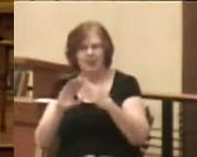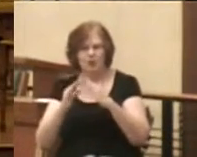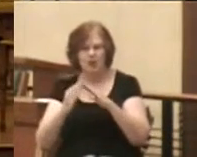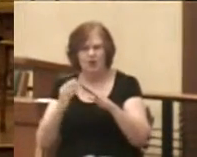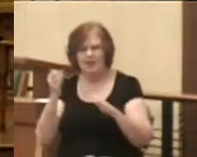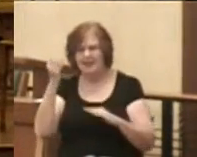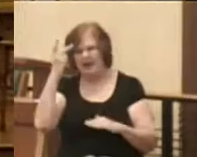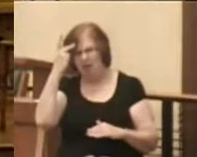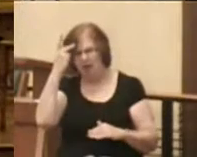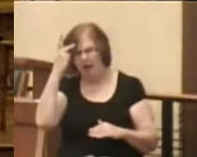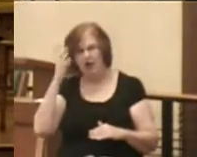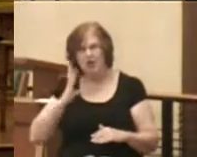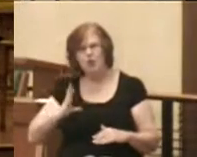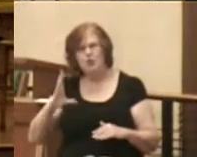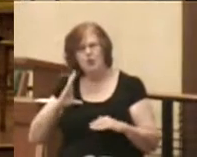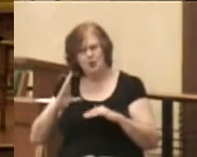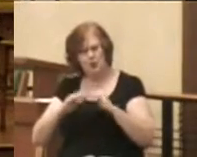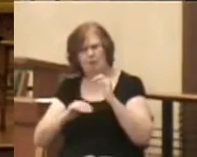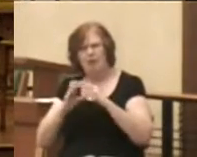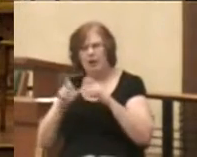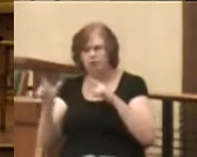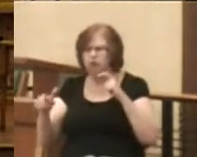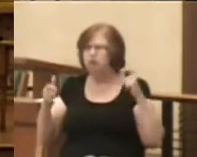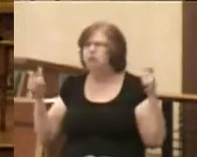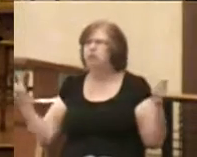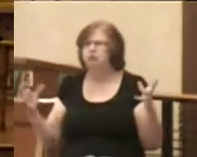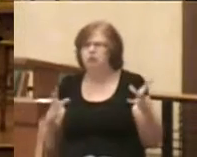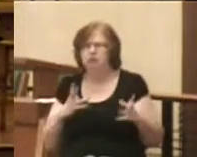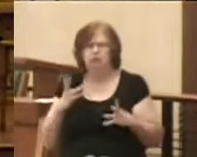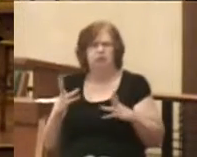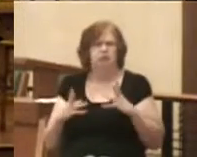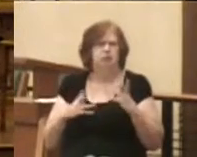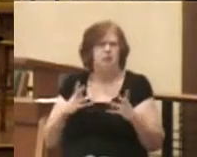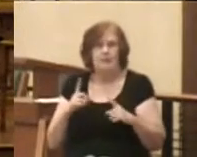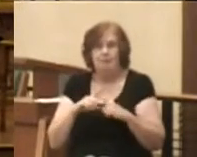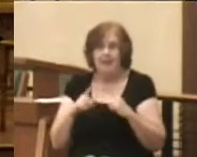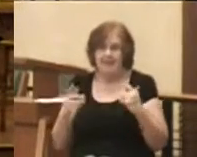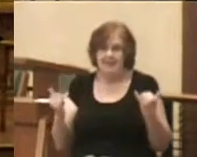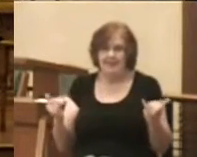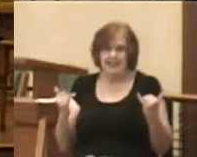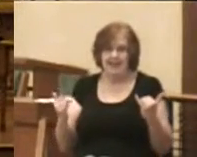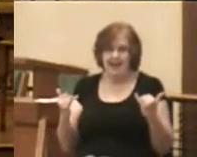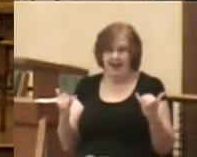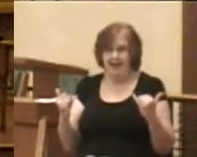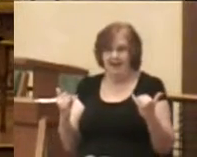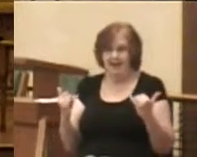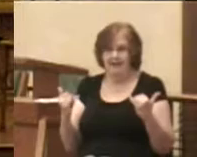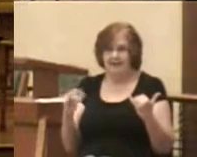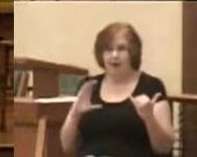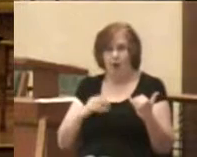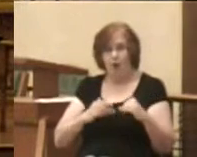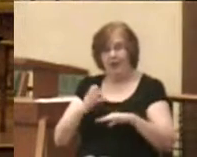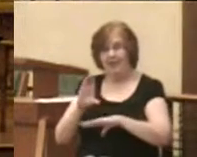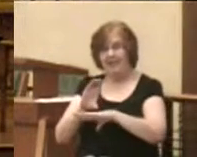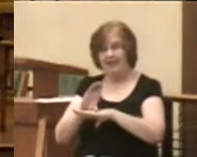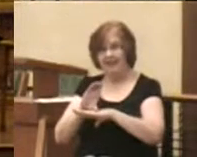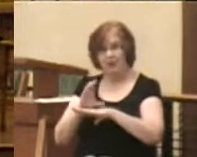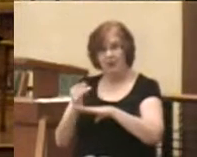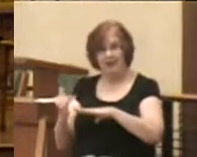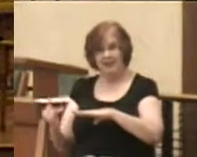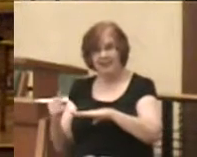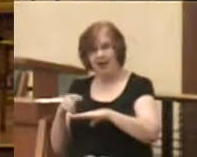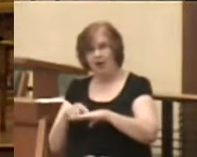That's what we used to build a hundred years ago. But today, he argues, our cathedrals are now